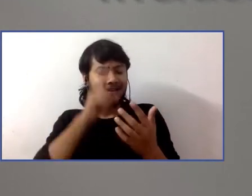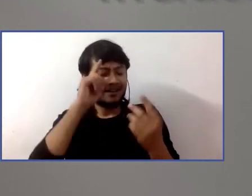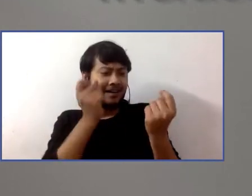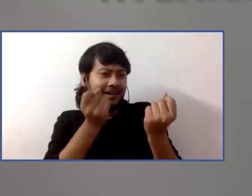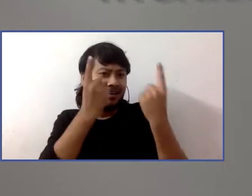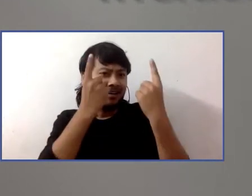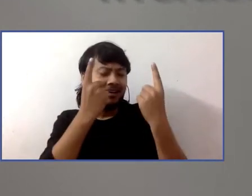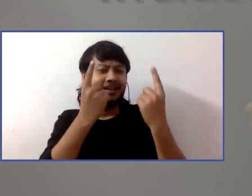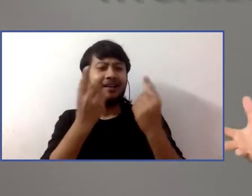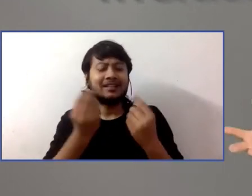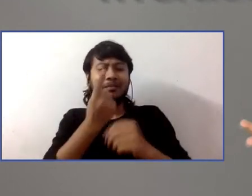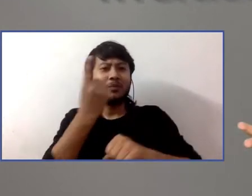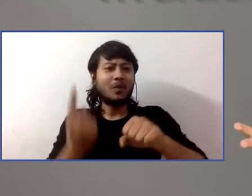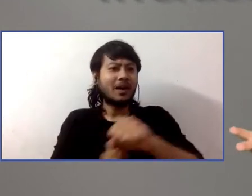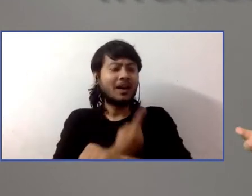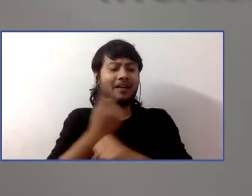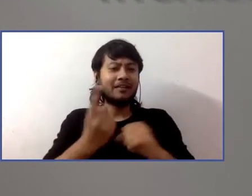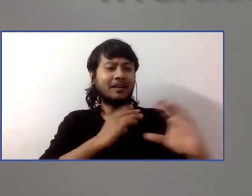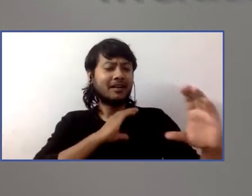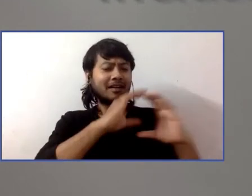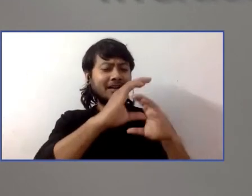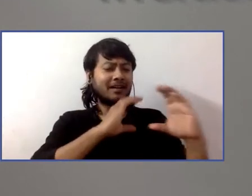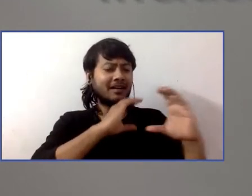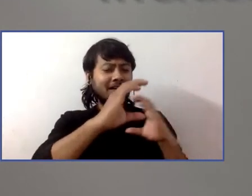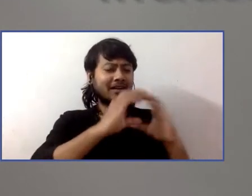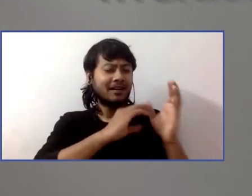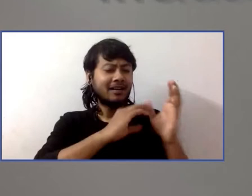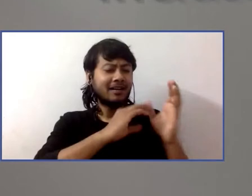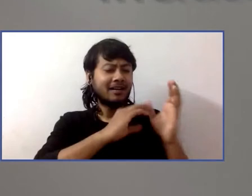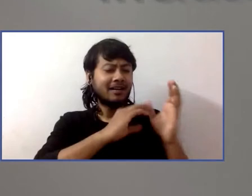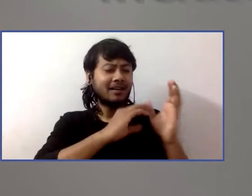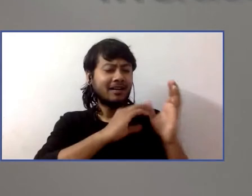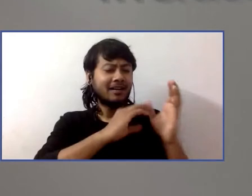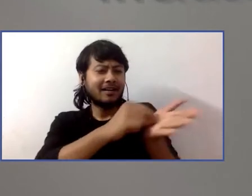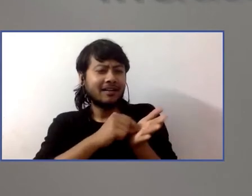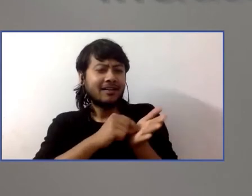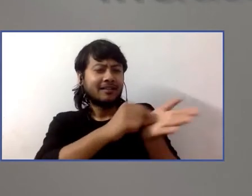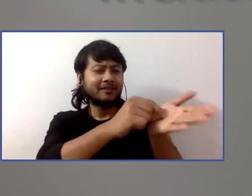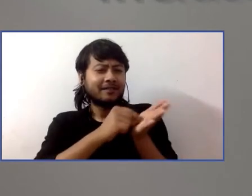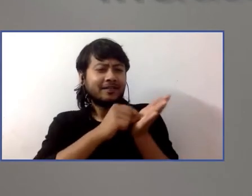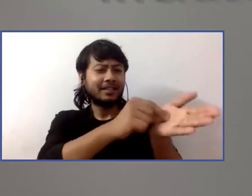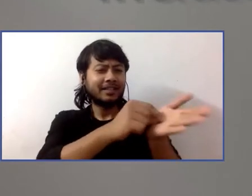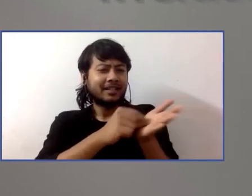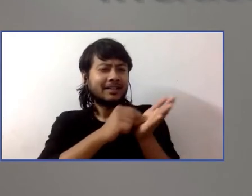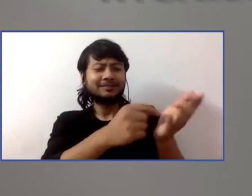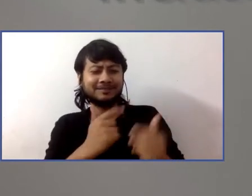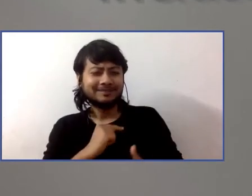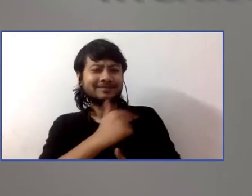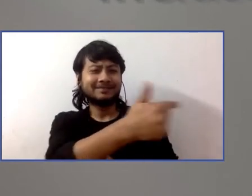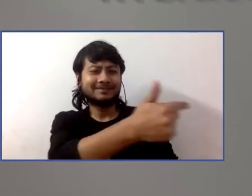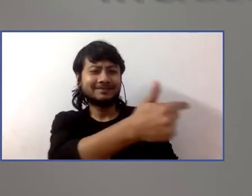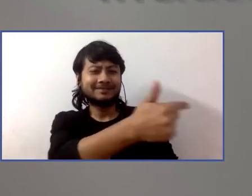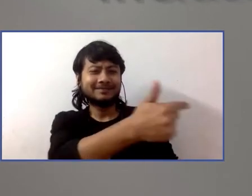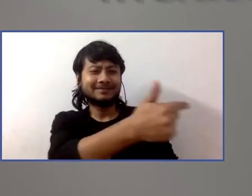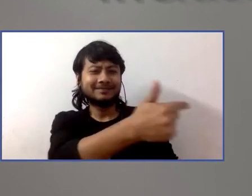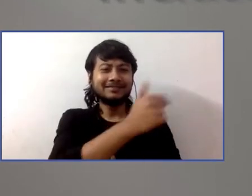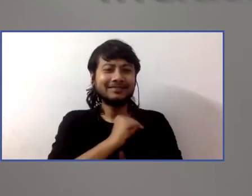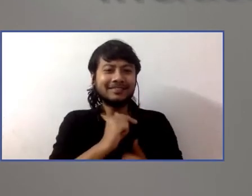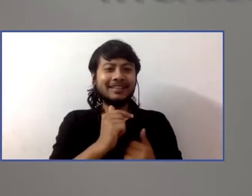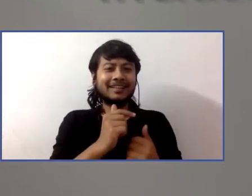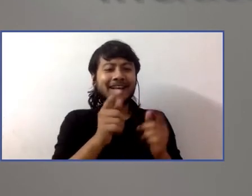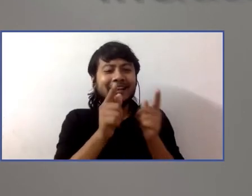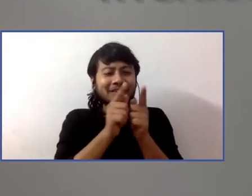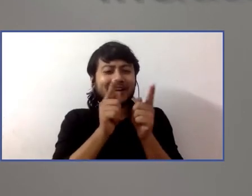the next hour, we had a whole conversation that way of him writing to me in his notepad, me writing back one letter at a time on his palm. And,